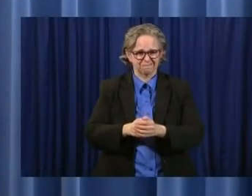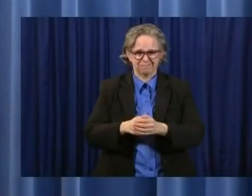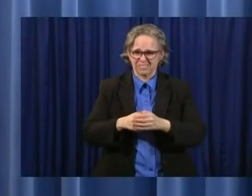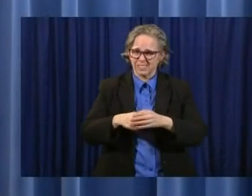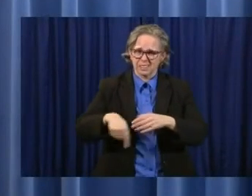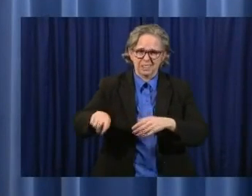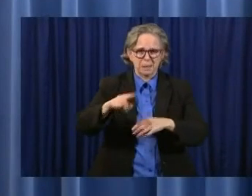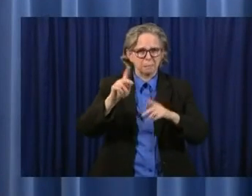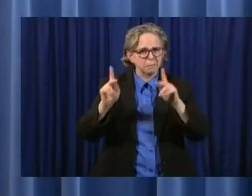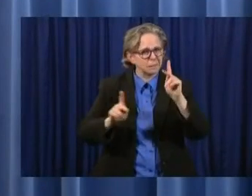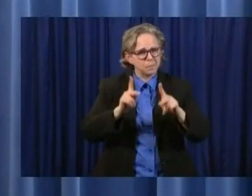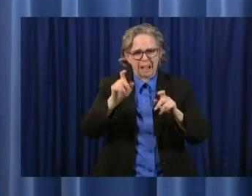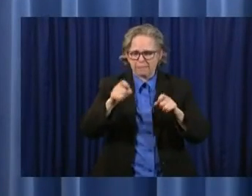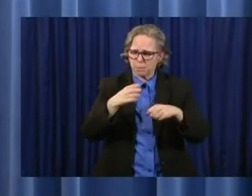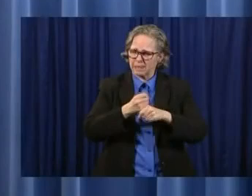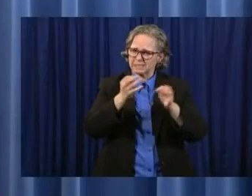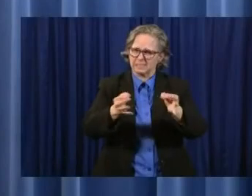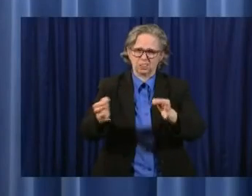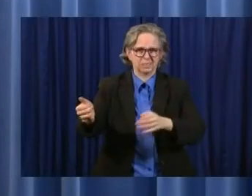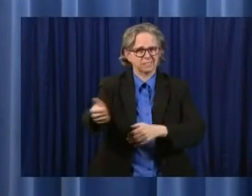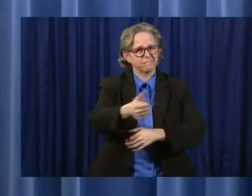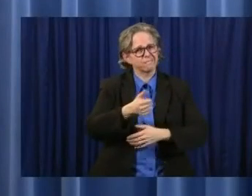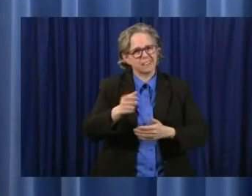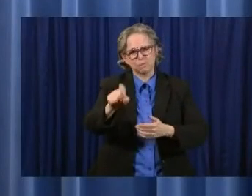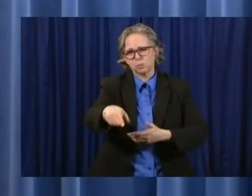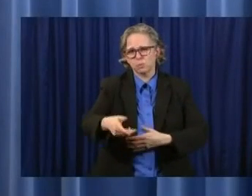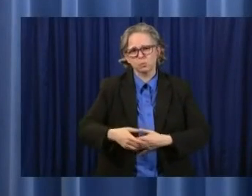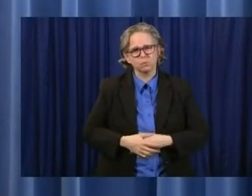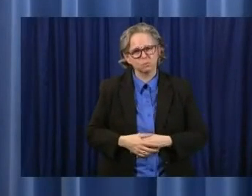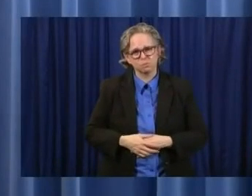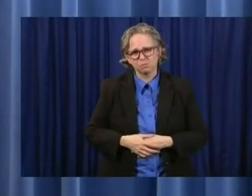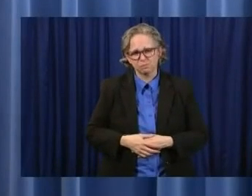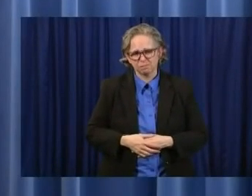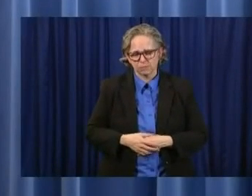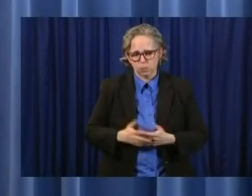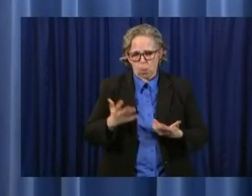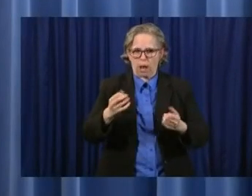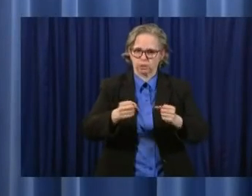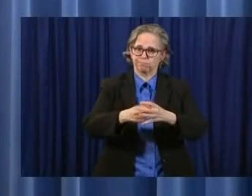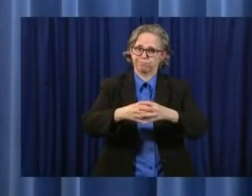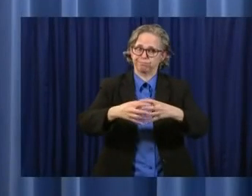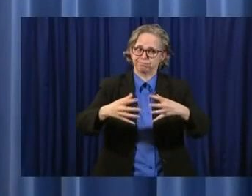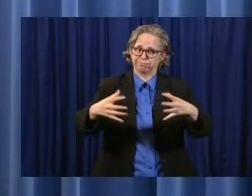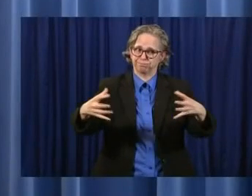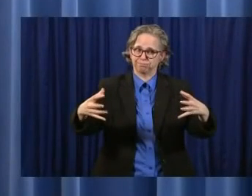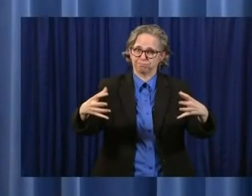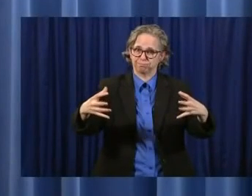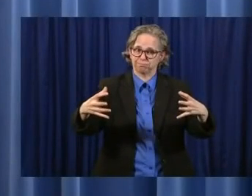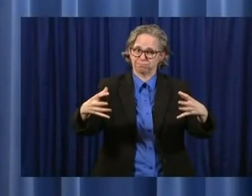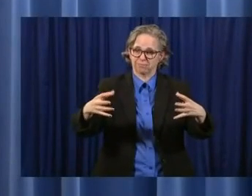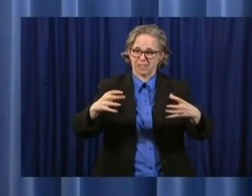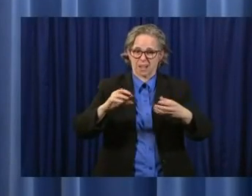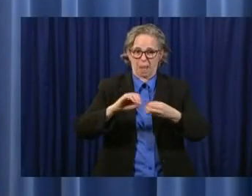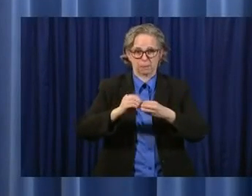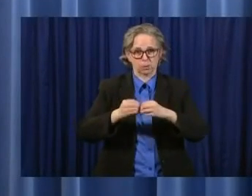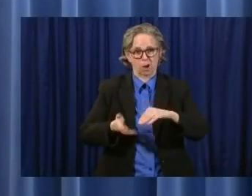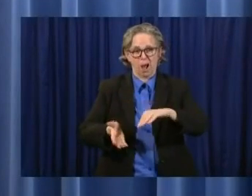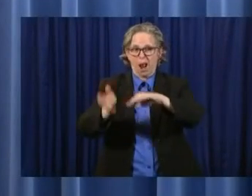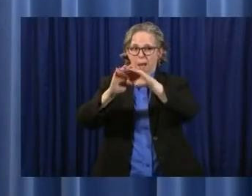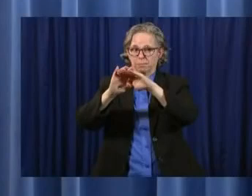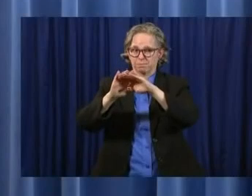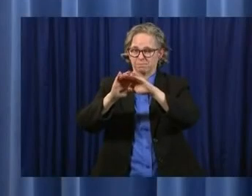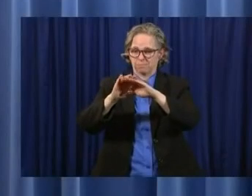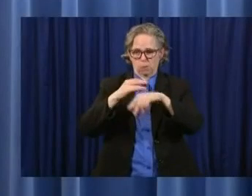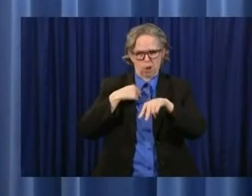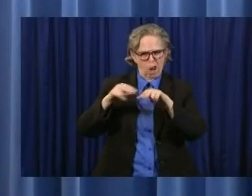which then get translated into numbers that we see up, up on the board and number of people who, who end up with the,